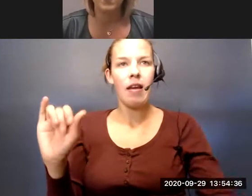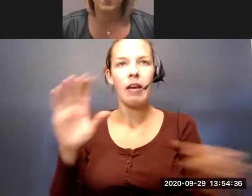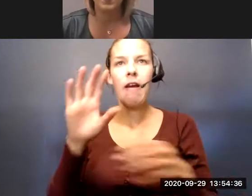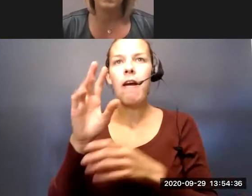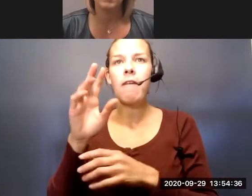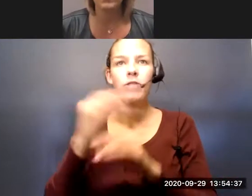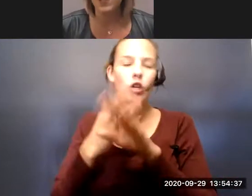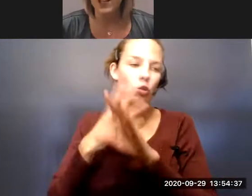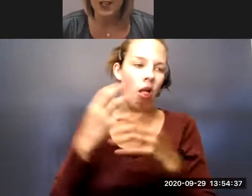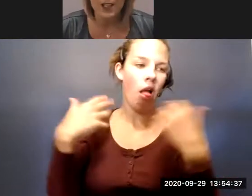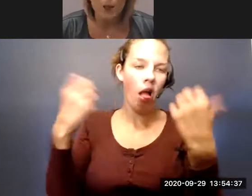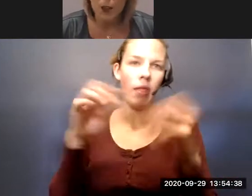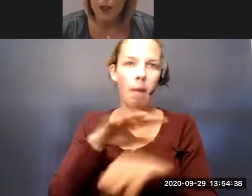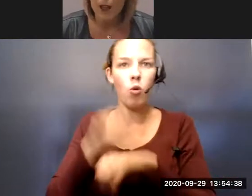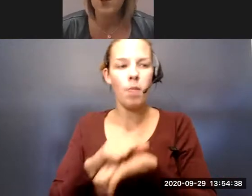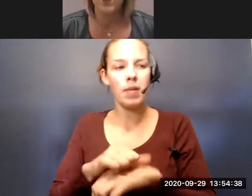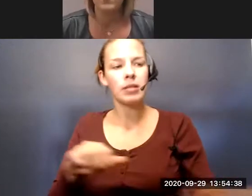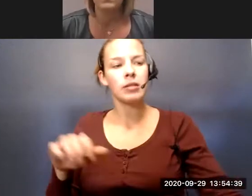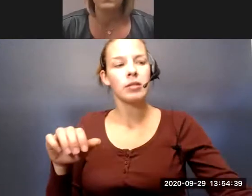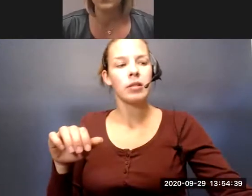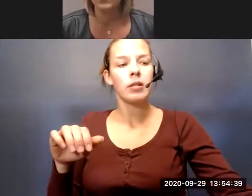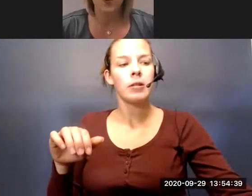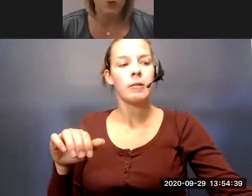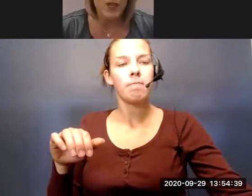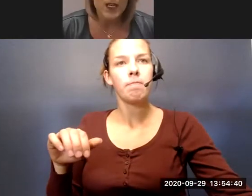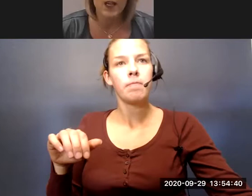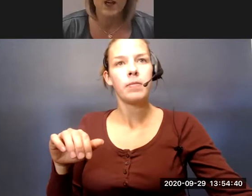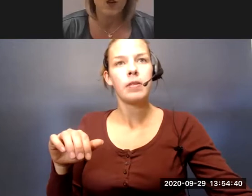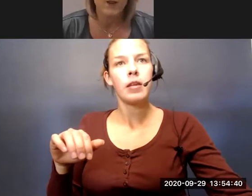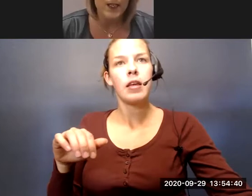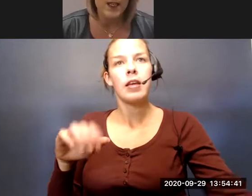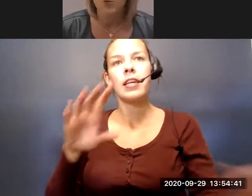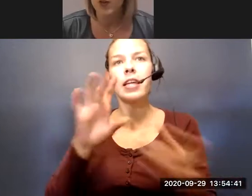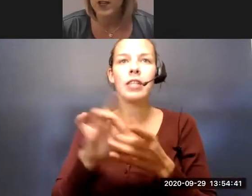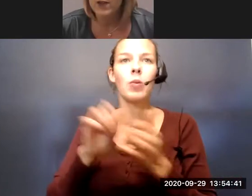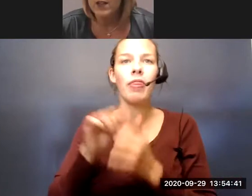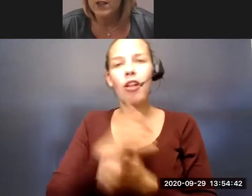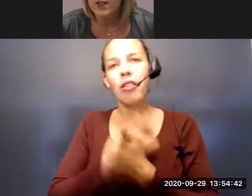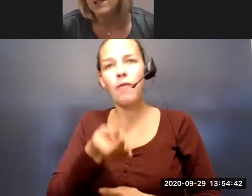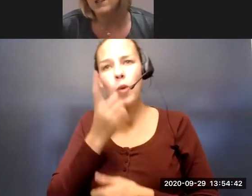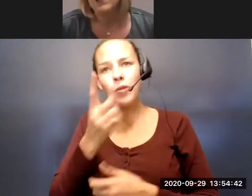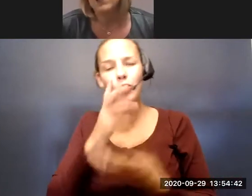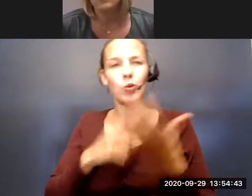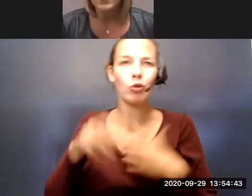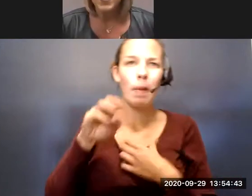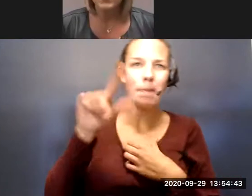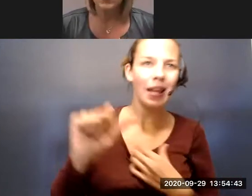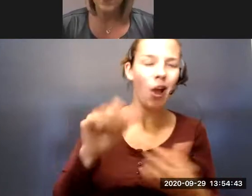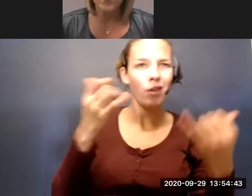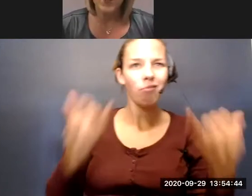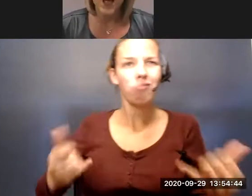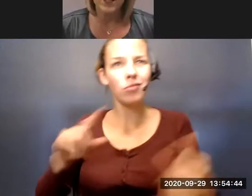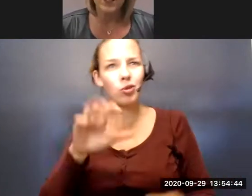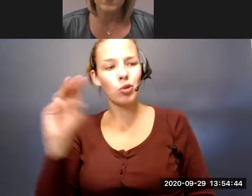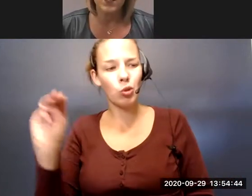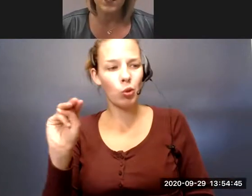even just staying connected with their loved ones through social media or FaceTime or even things like this, like Zoom. And so a